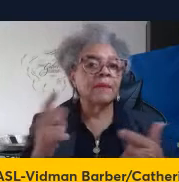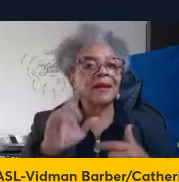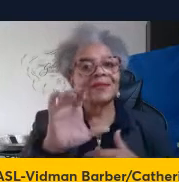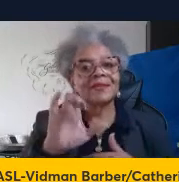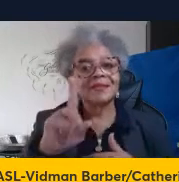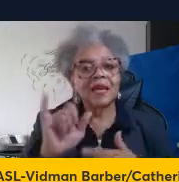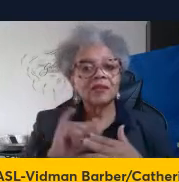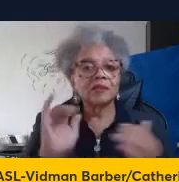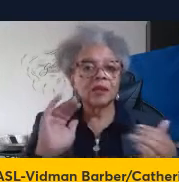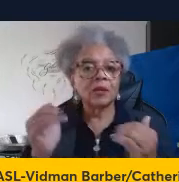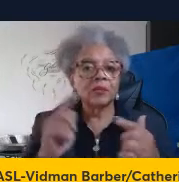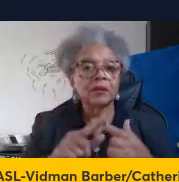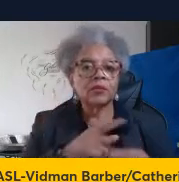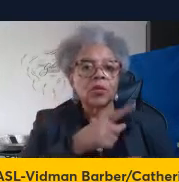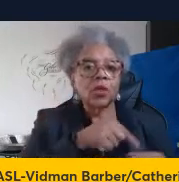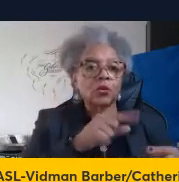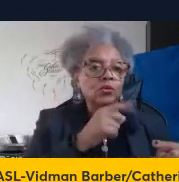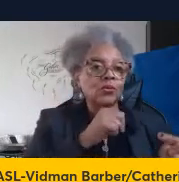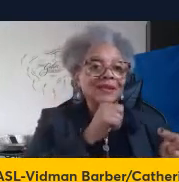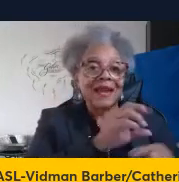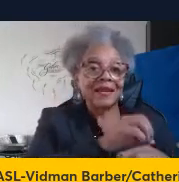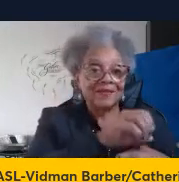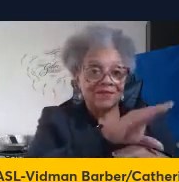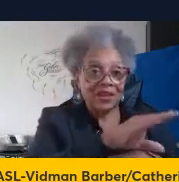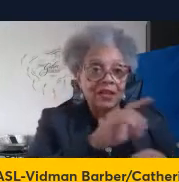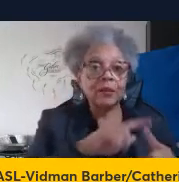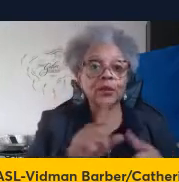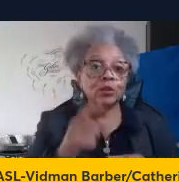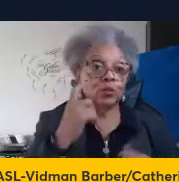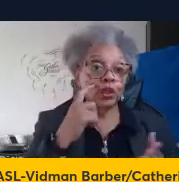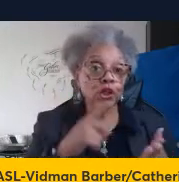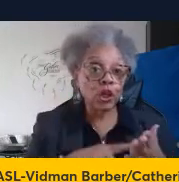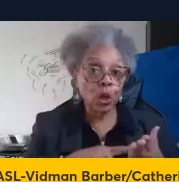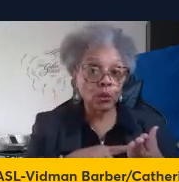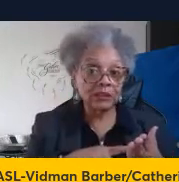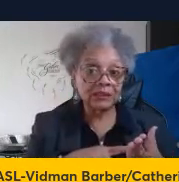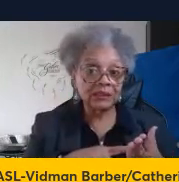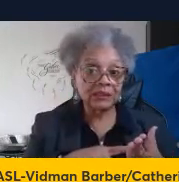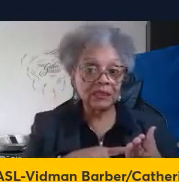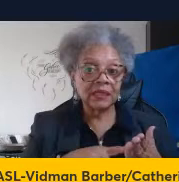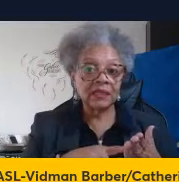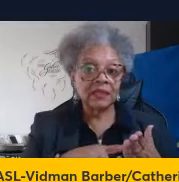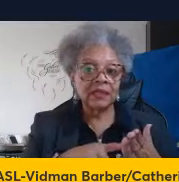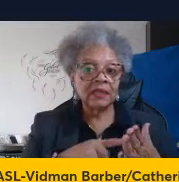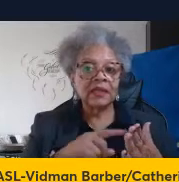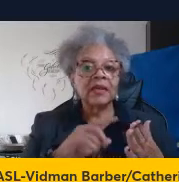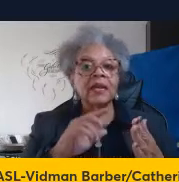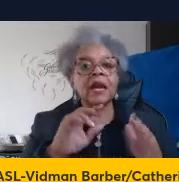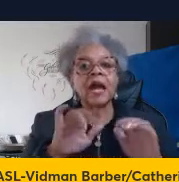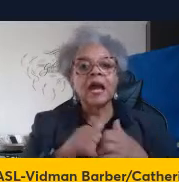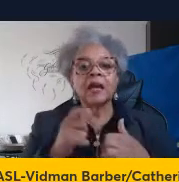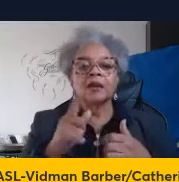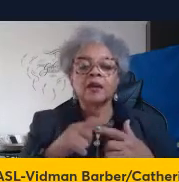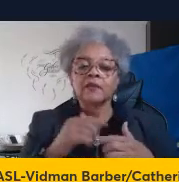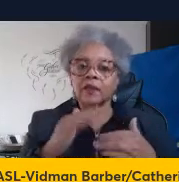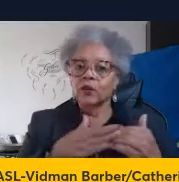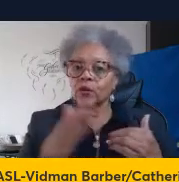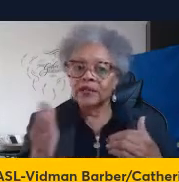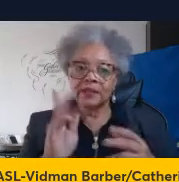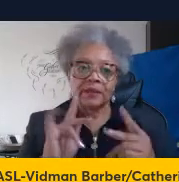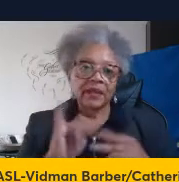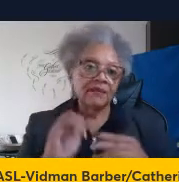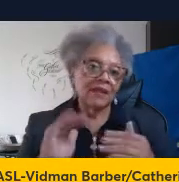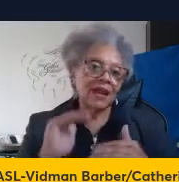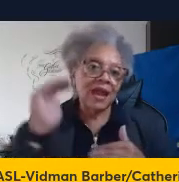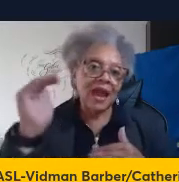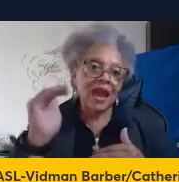compared to when you're uninfected. But you will note that there's a large heterogeneity, whereas some people have high amounts of